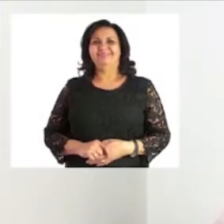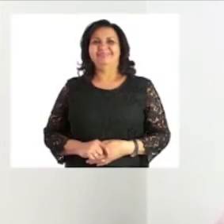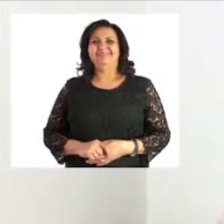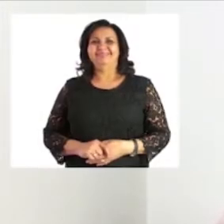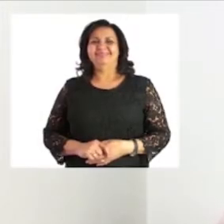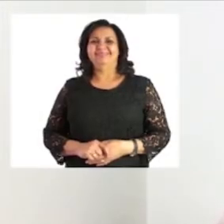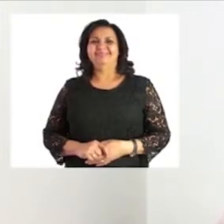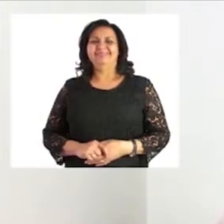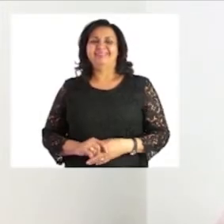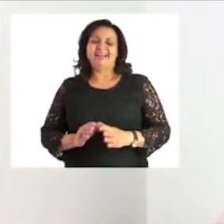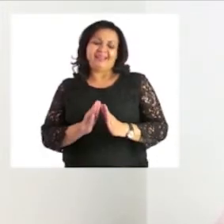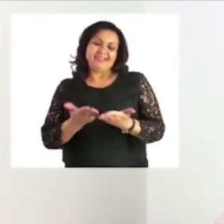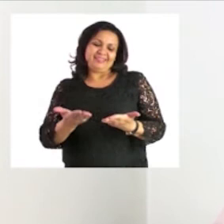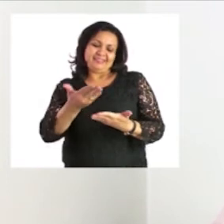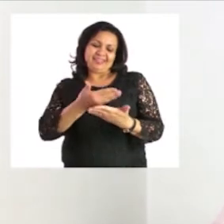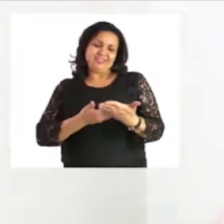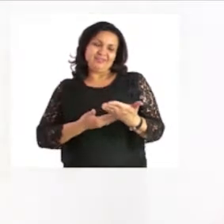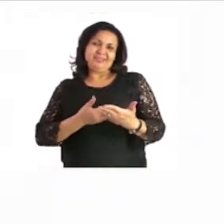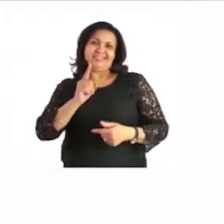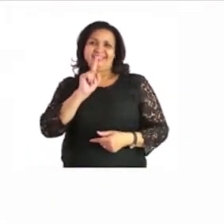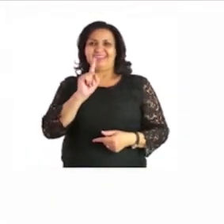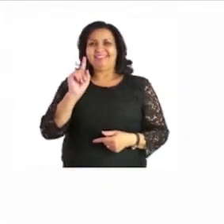turn to page 13